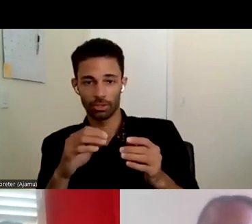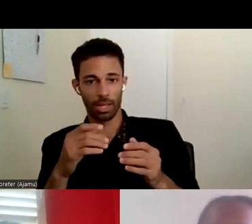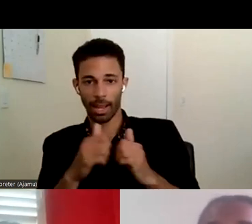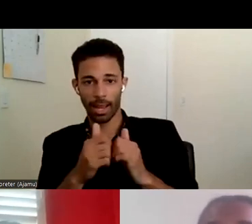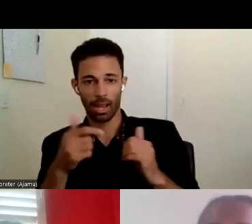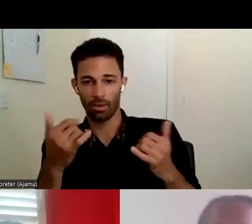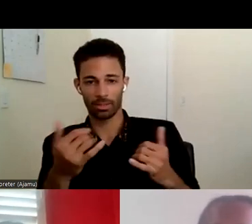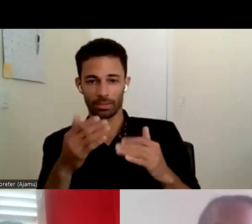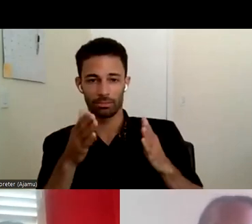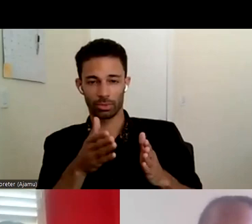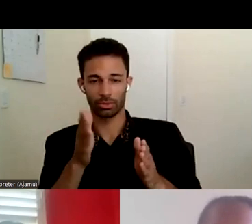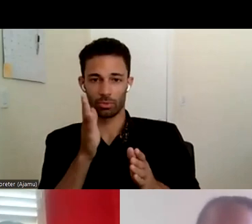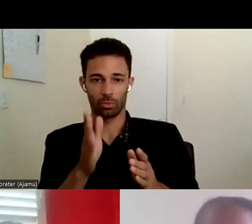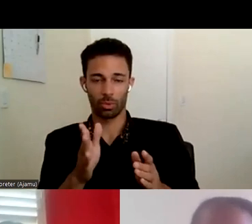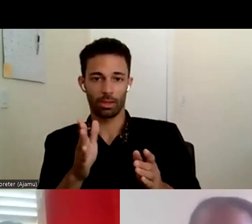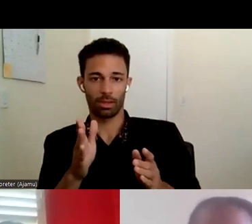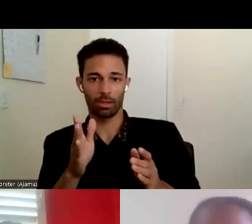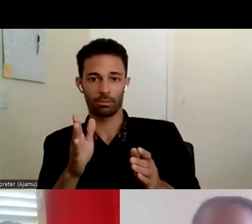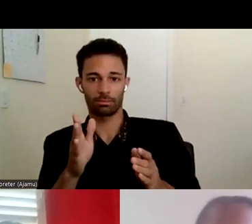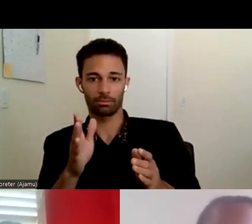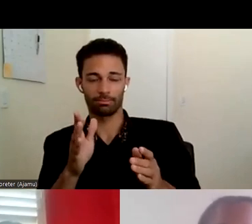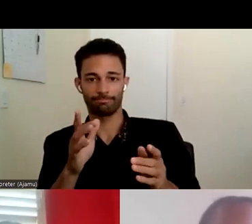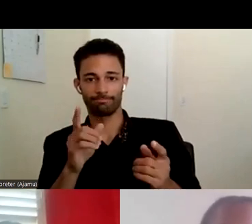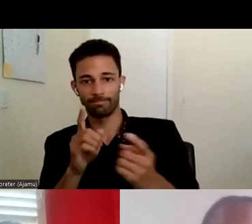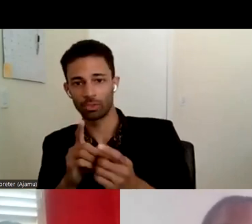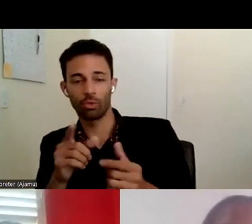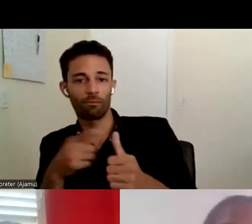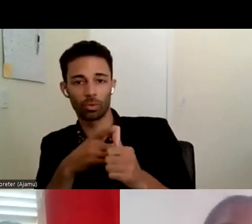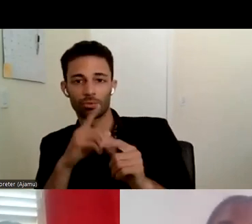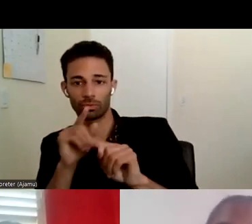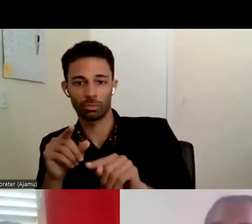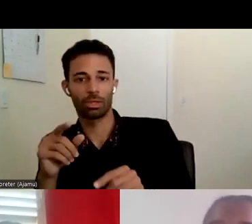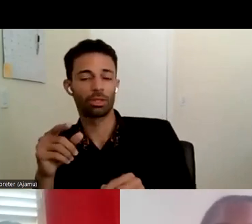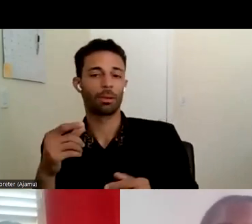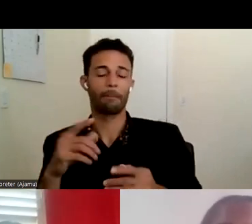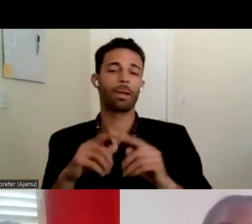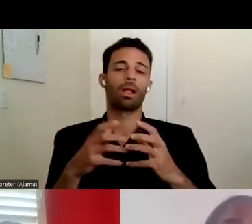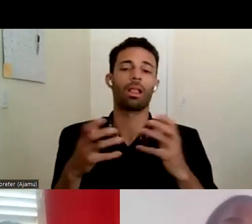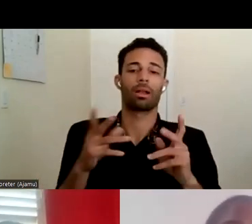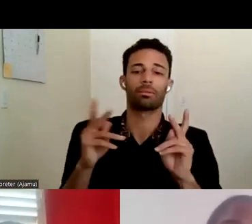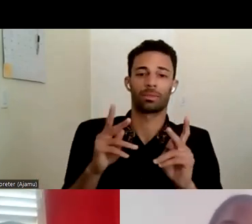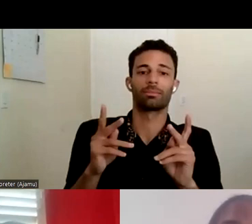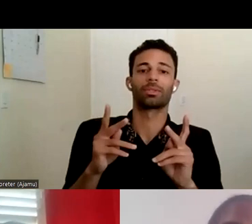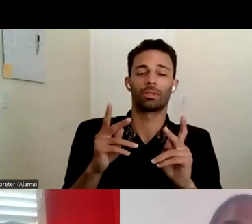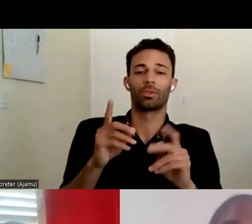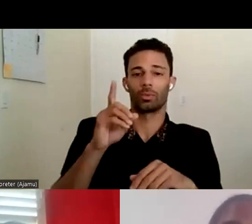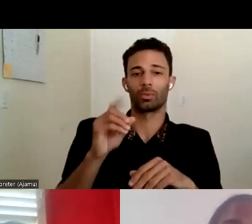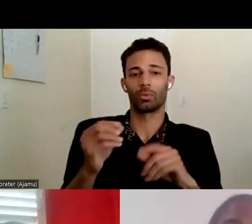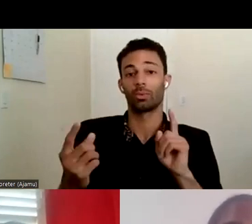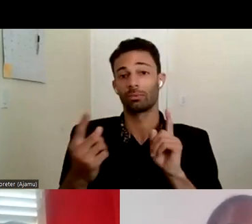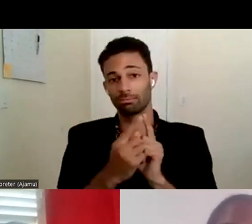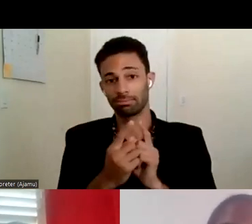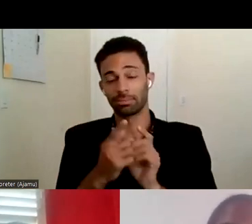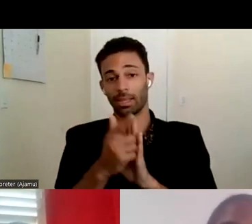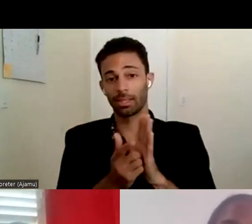who were the first responders and I haven't seen what the responses are. But I think a lot of people do end up at legal services door because they have an eviction notice